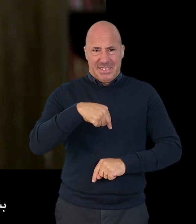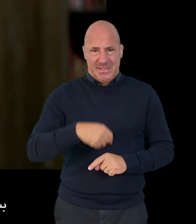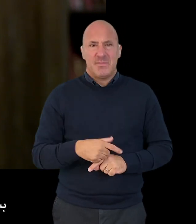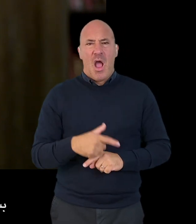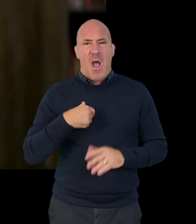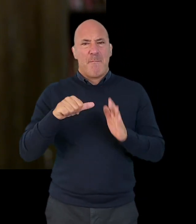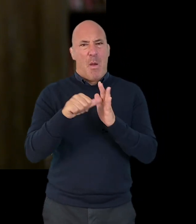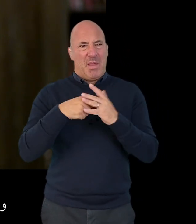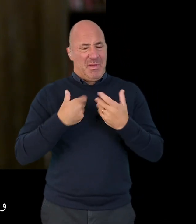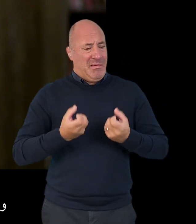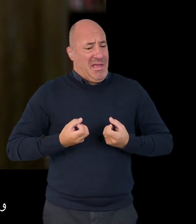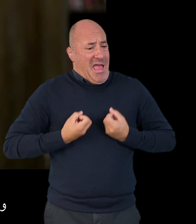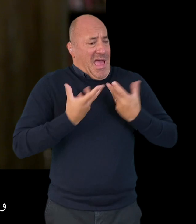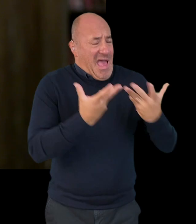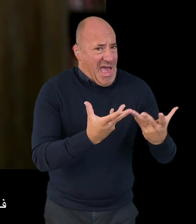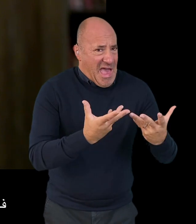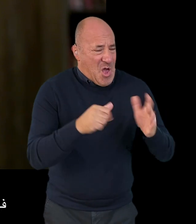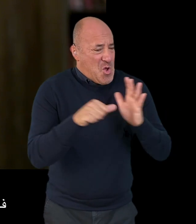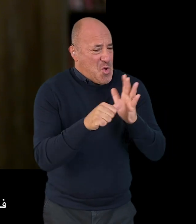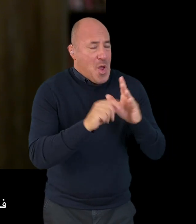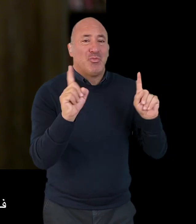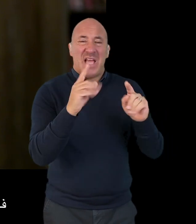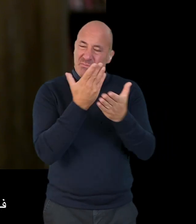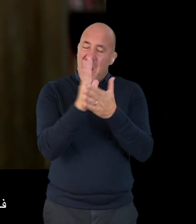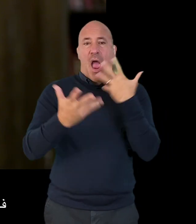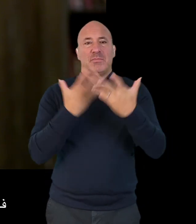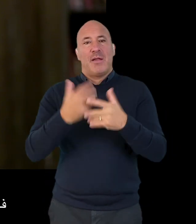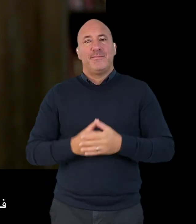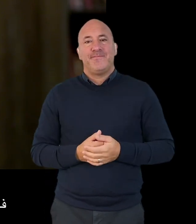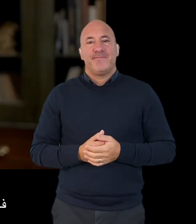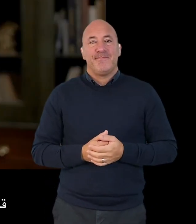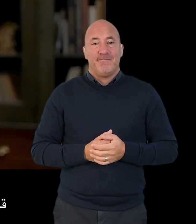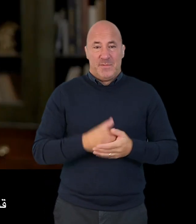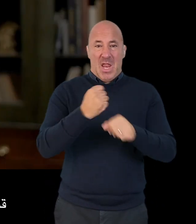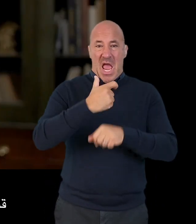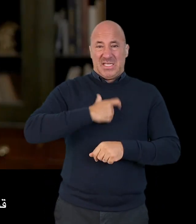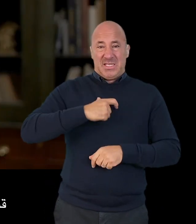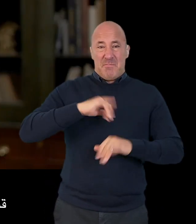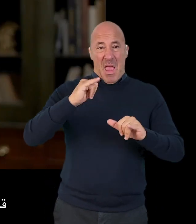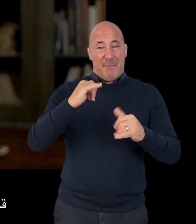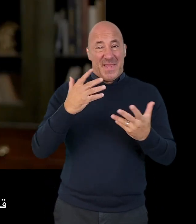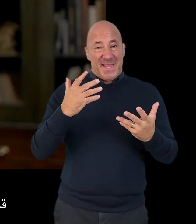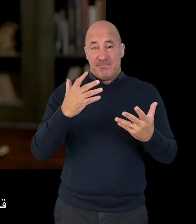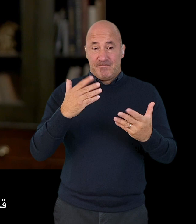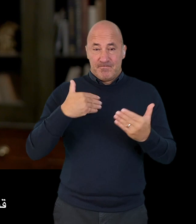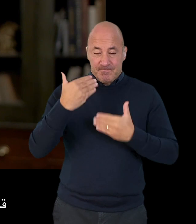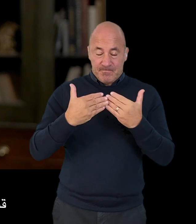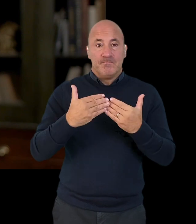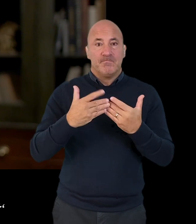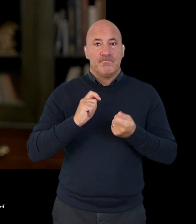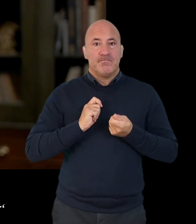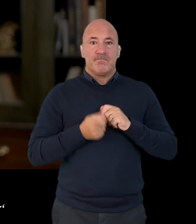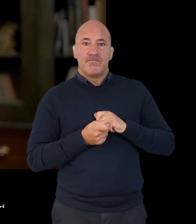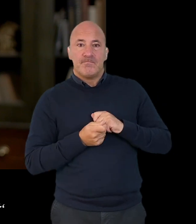is and what your issues are around expressing your gender identity. Your gender identity may involve